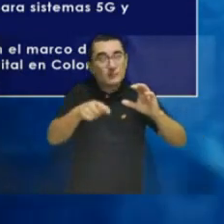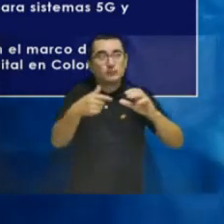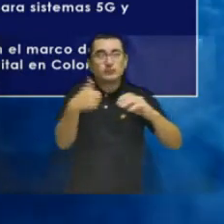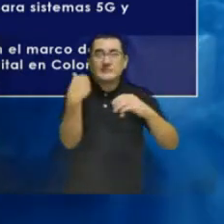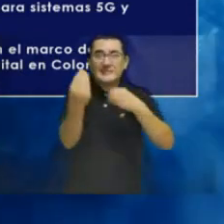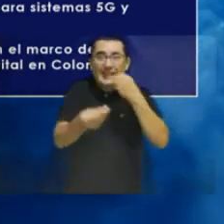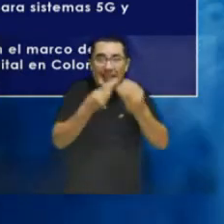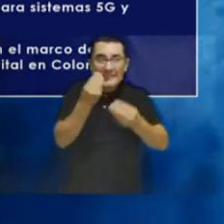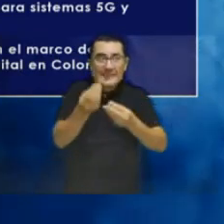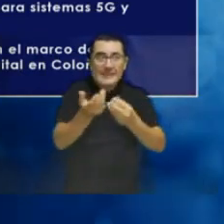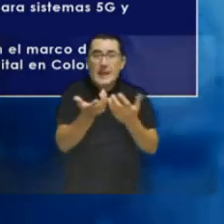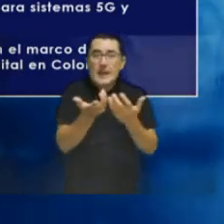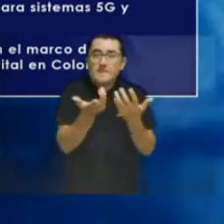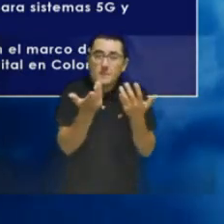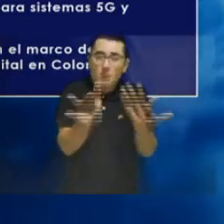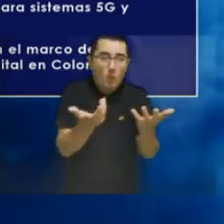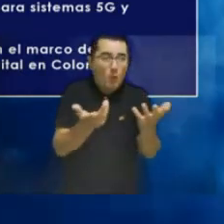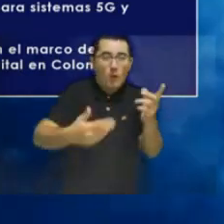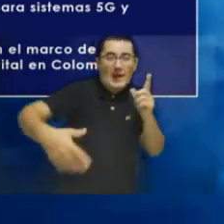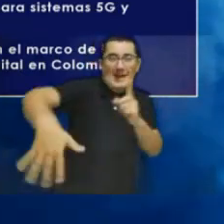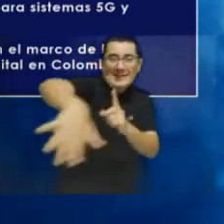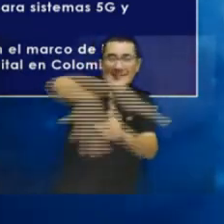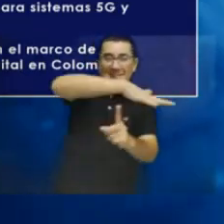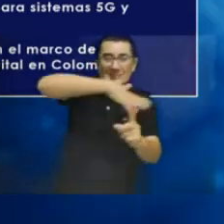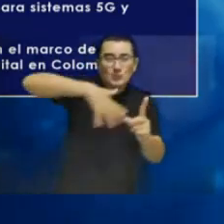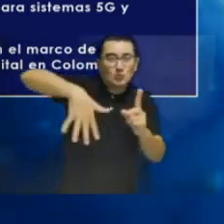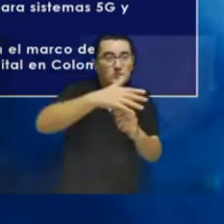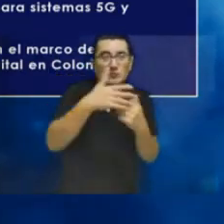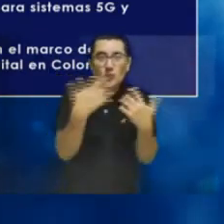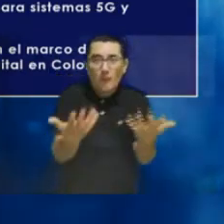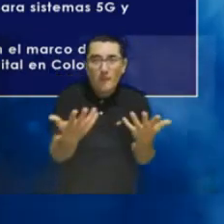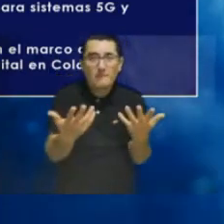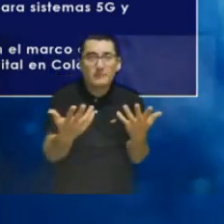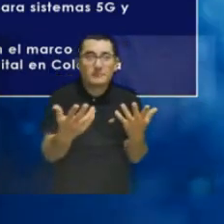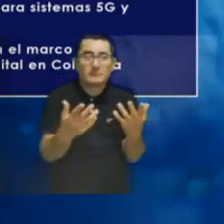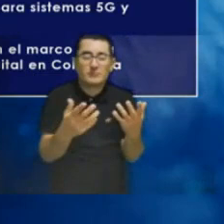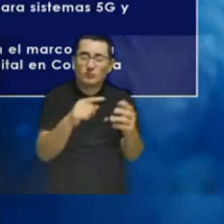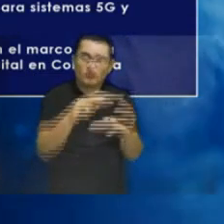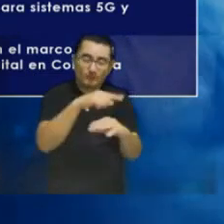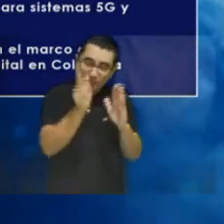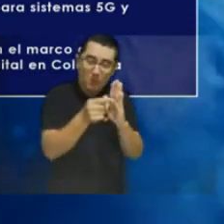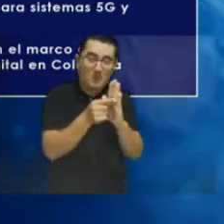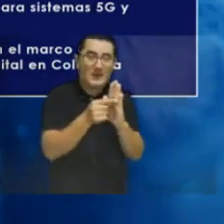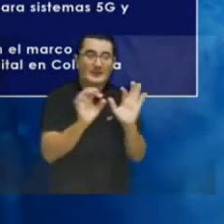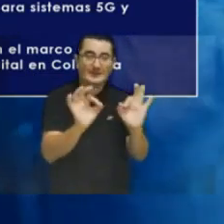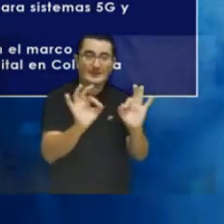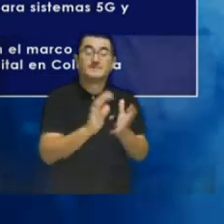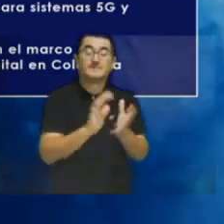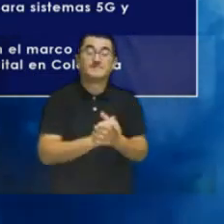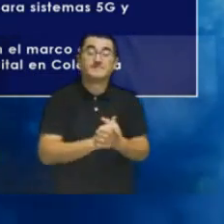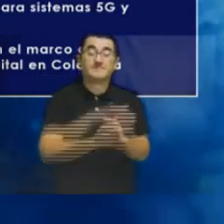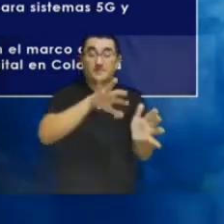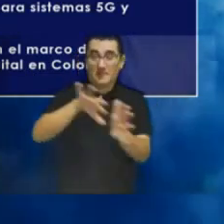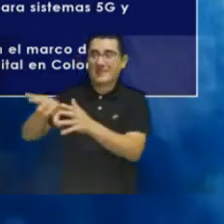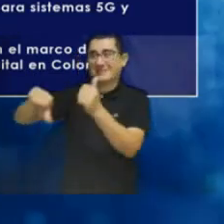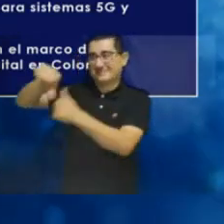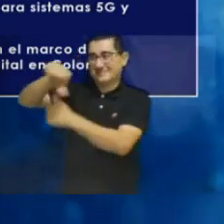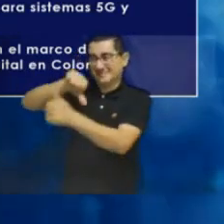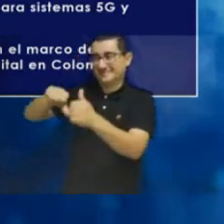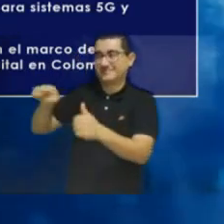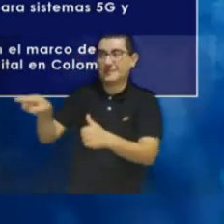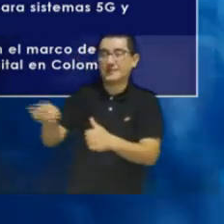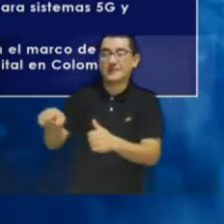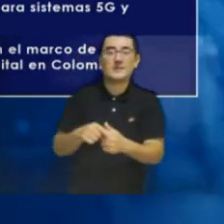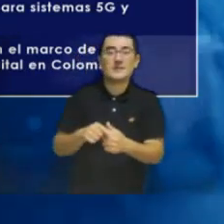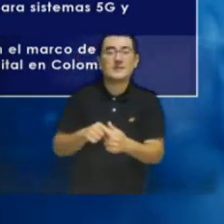in a complete ecosystem in a holistic manner. Now, after that